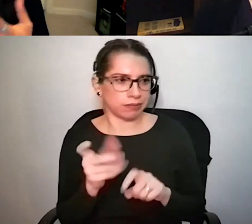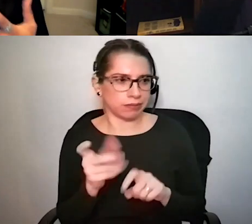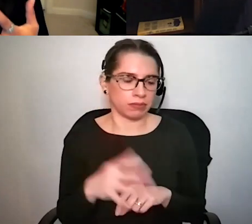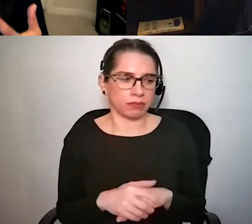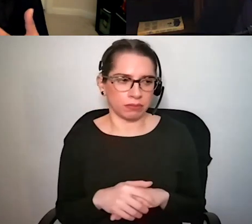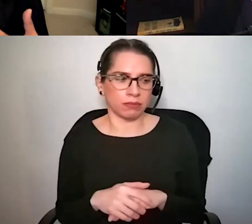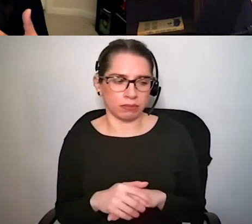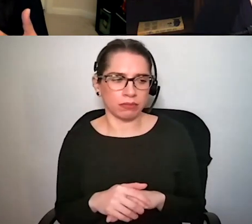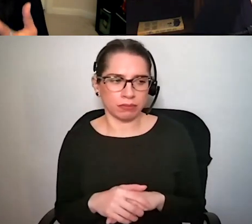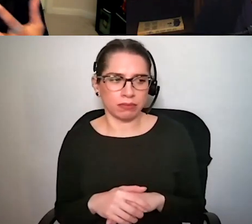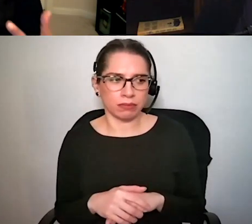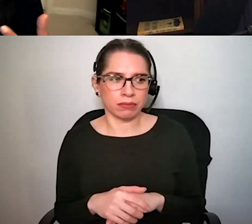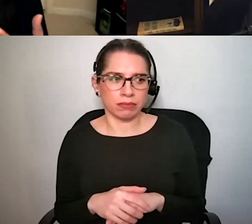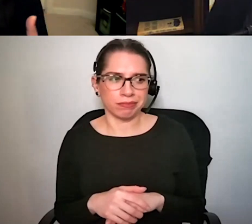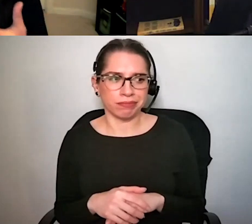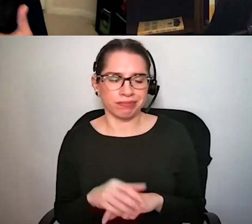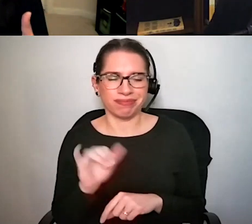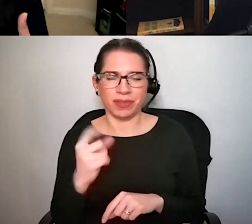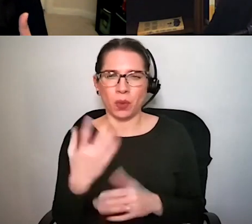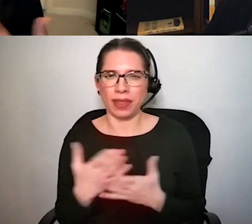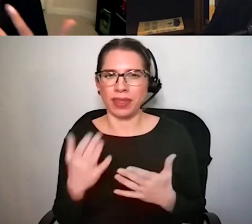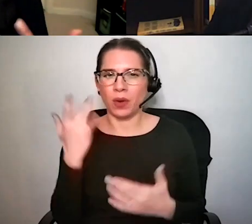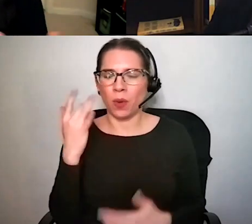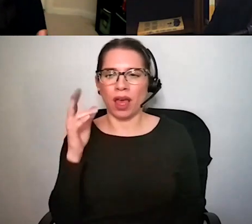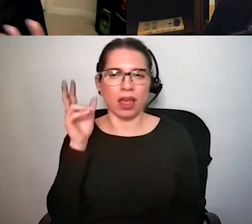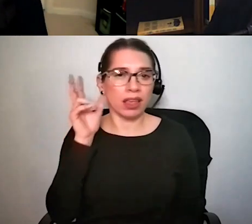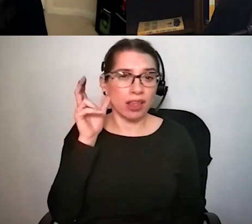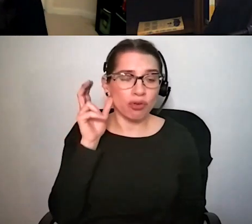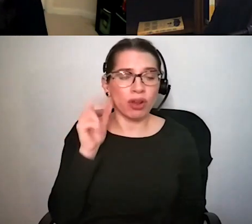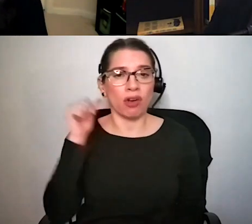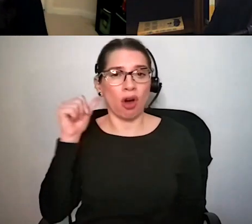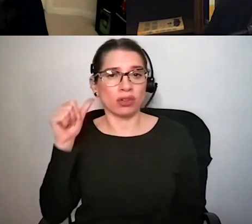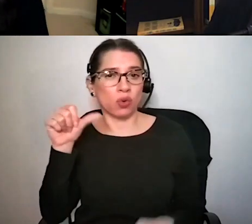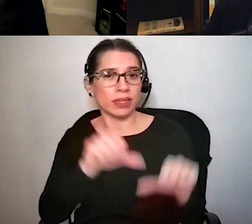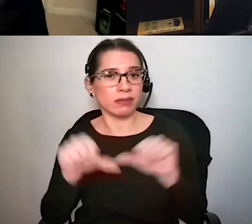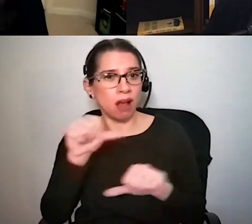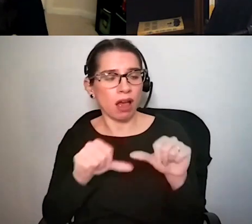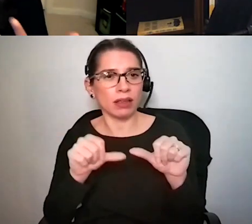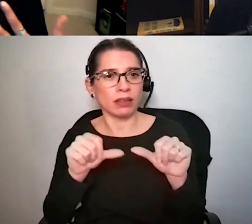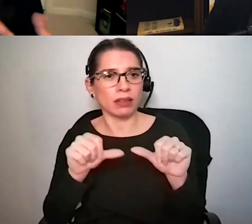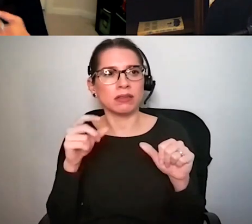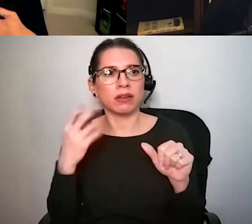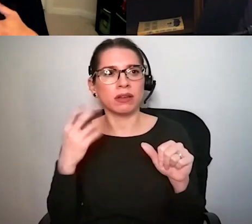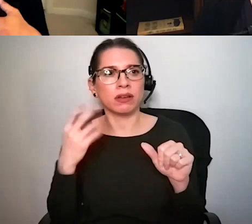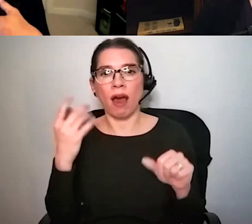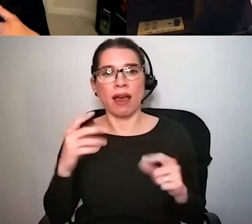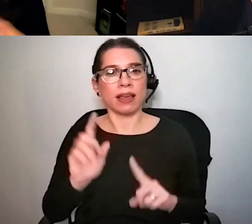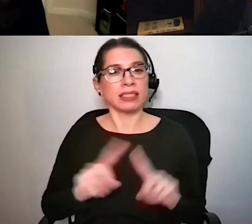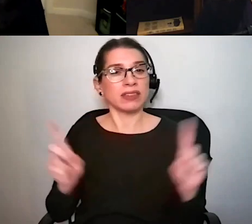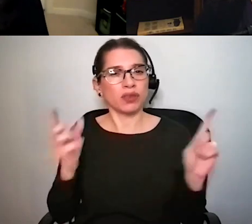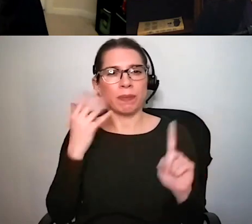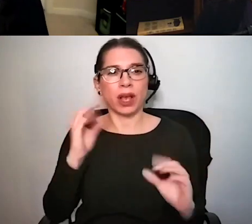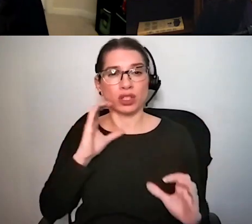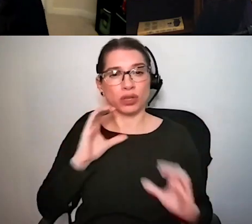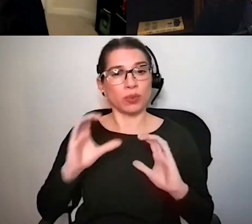the one of the things that makes kind of hearing and auditory sciences so cool that communication aspect is what makes it gives it that additional layer